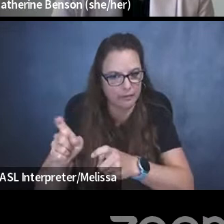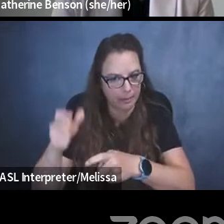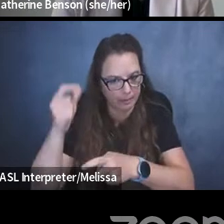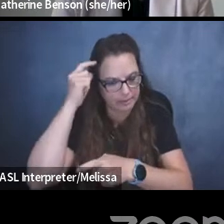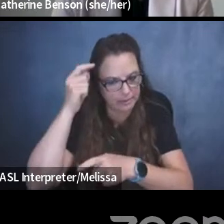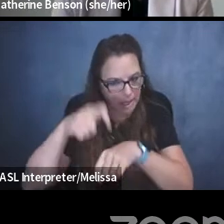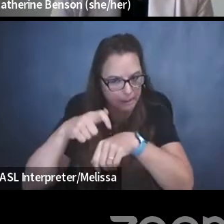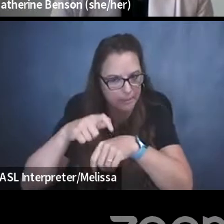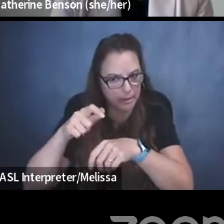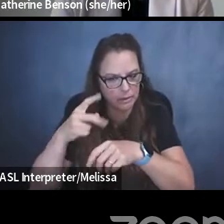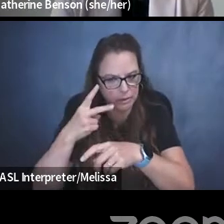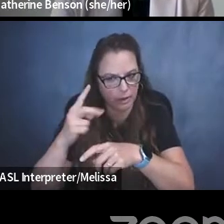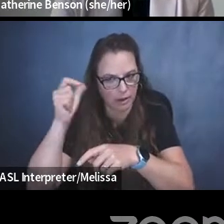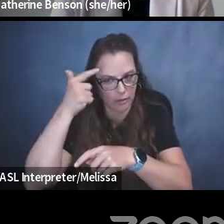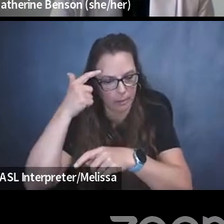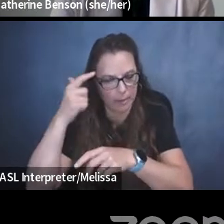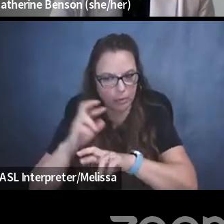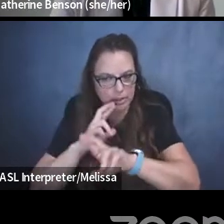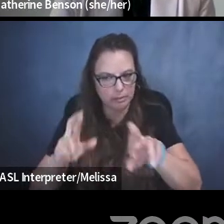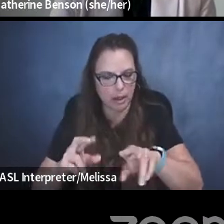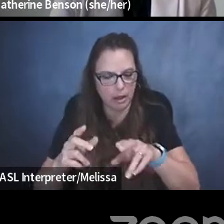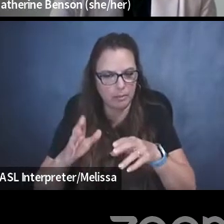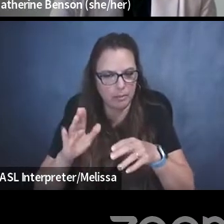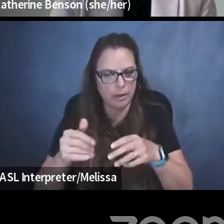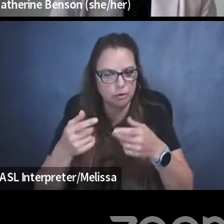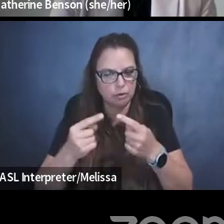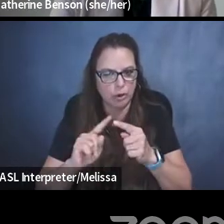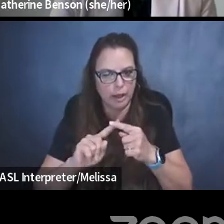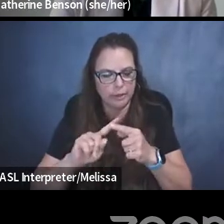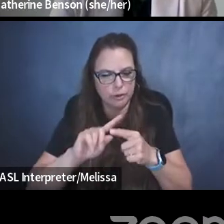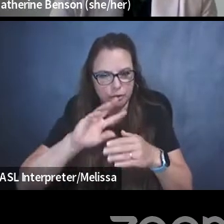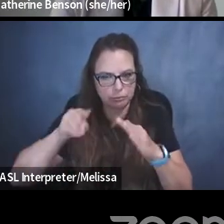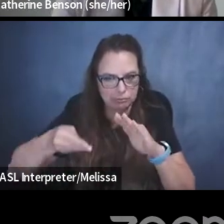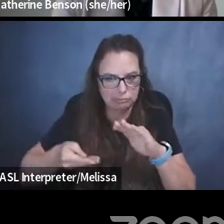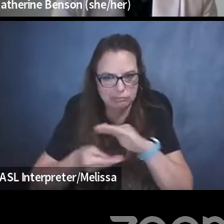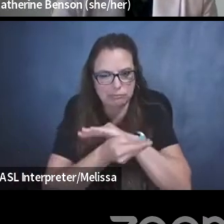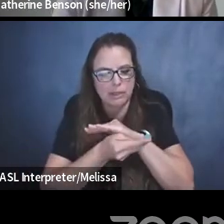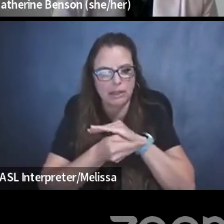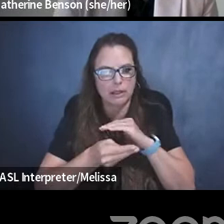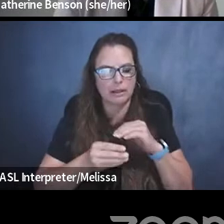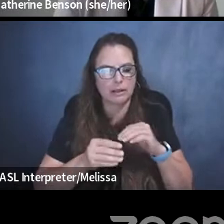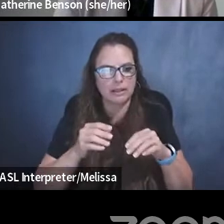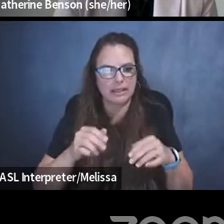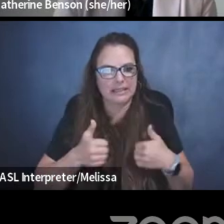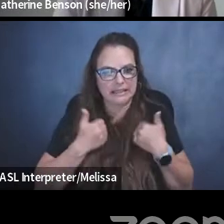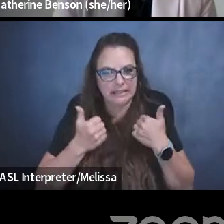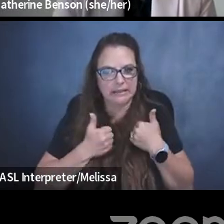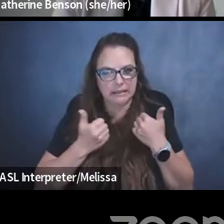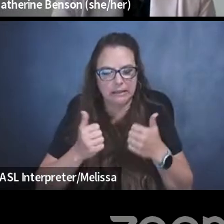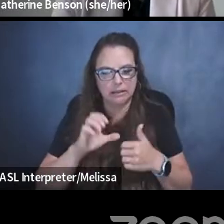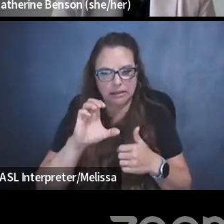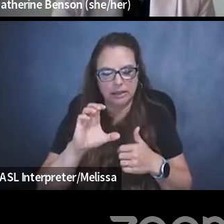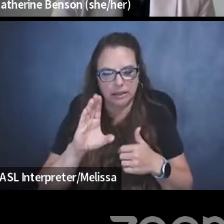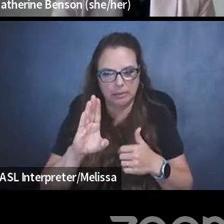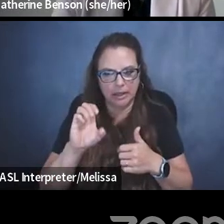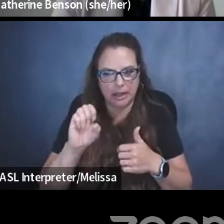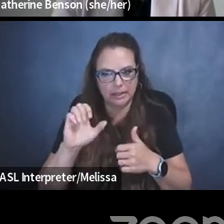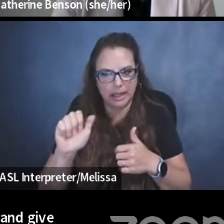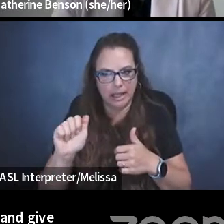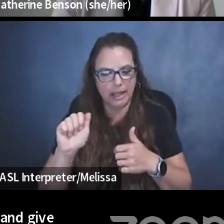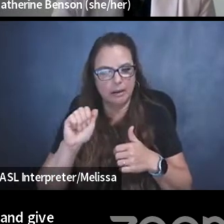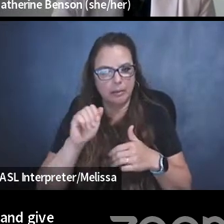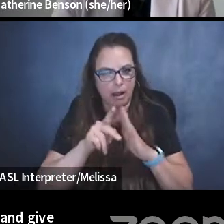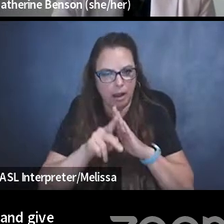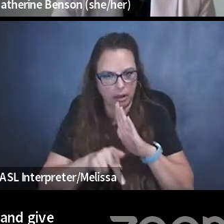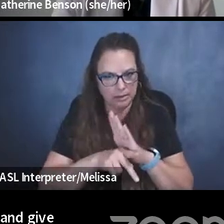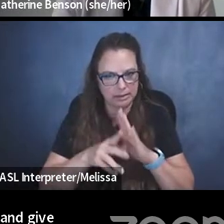respond by trying to kind of bake in the existing CBSA policy, it was disconcerting and, you know, we kind